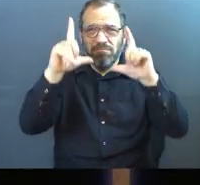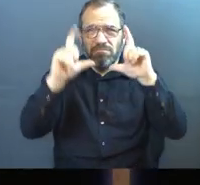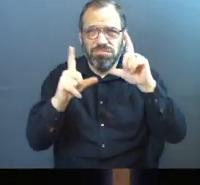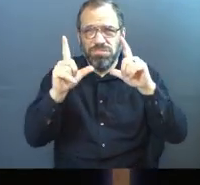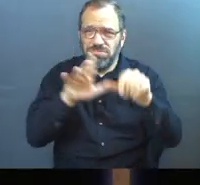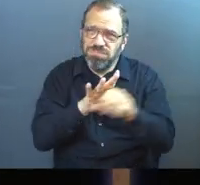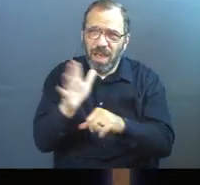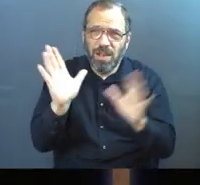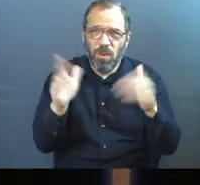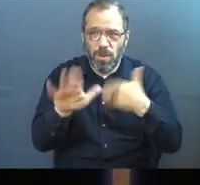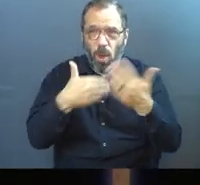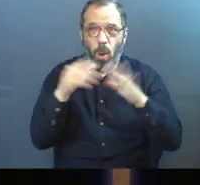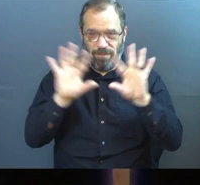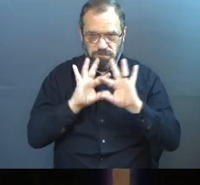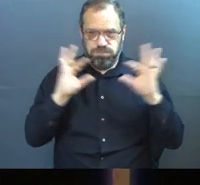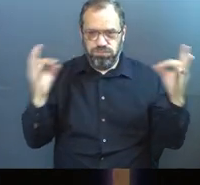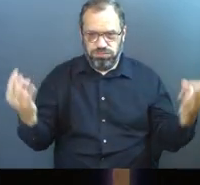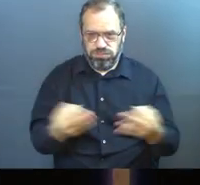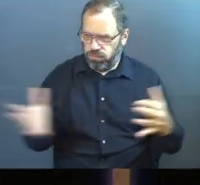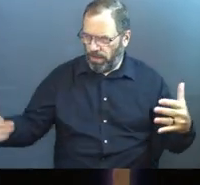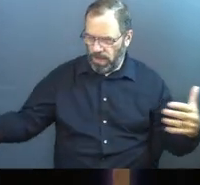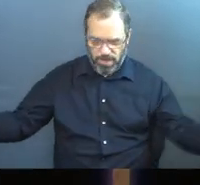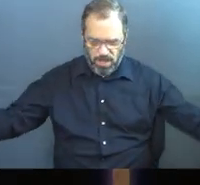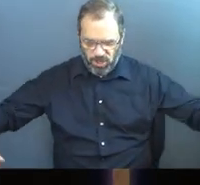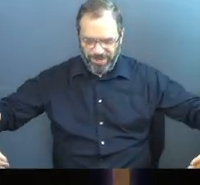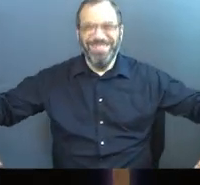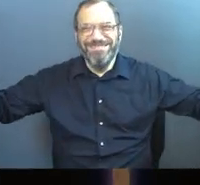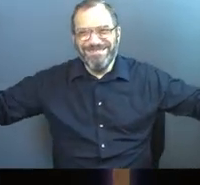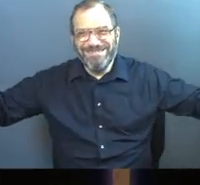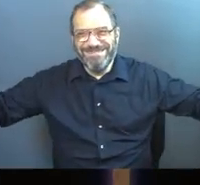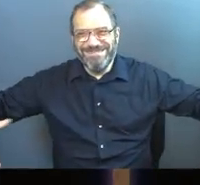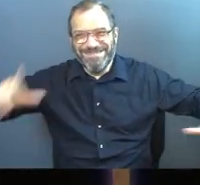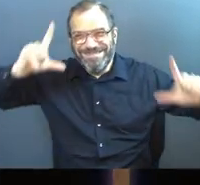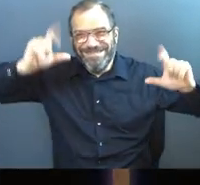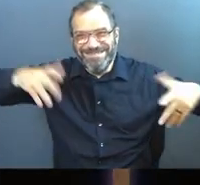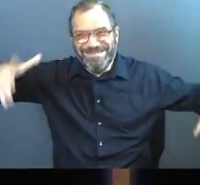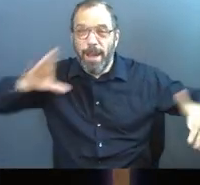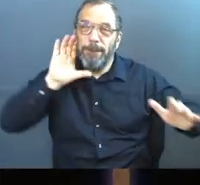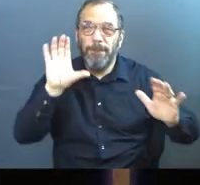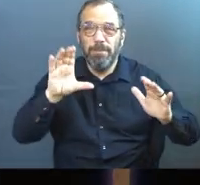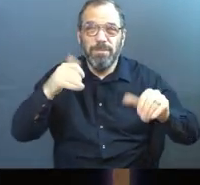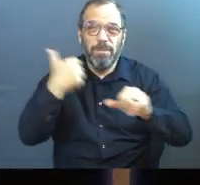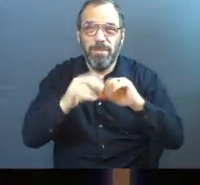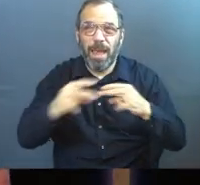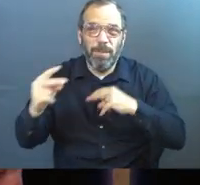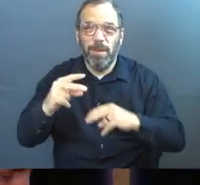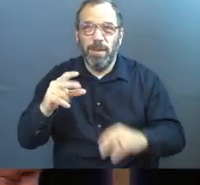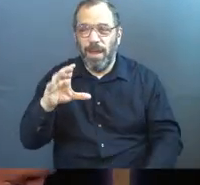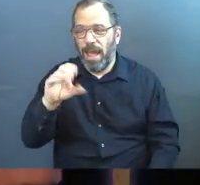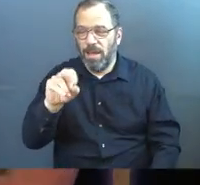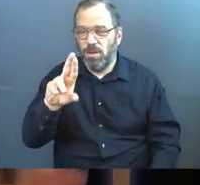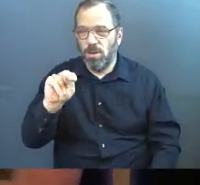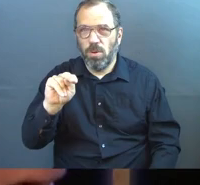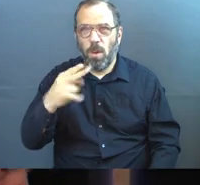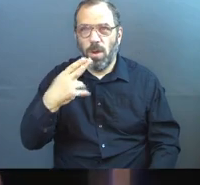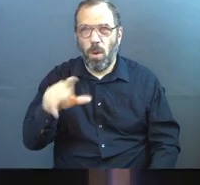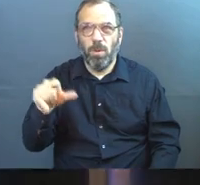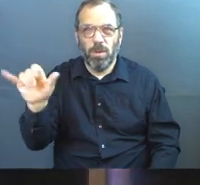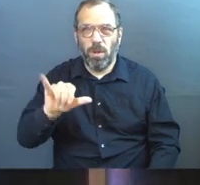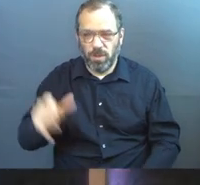Usually, there's plenty of room to get the whole family kind of gathering in, take a great picture, make a great memory. Cornhole down there as well.